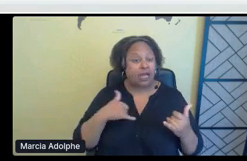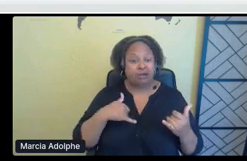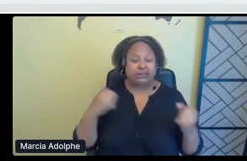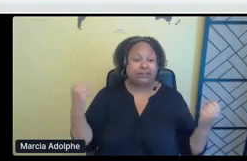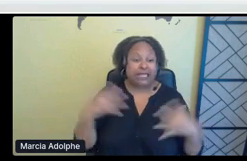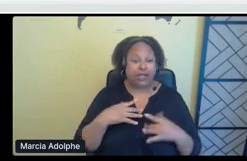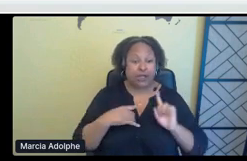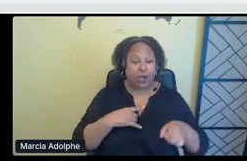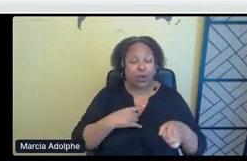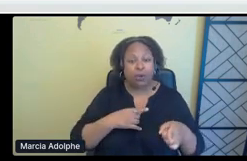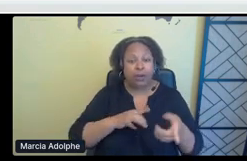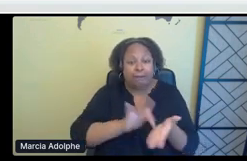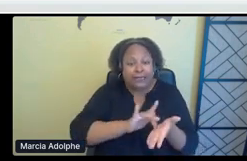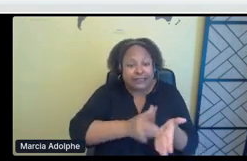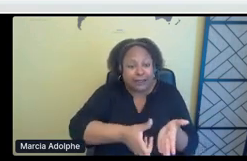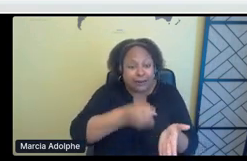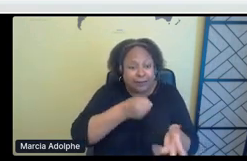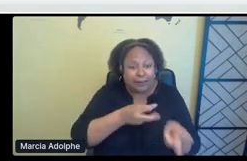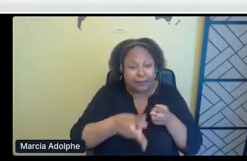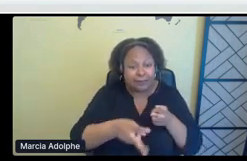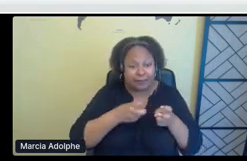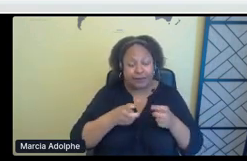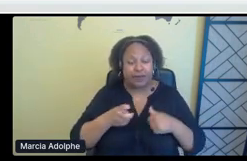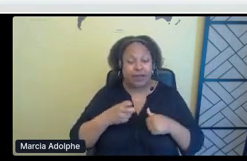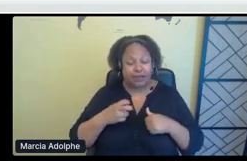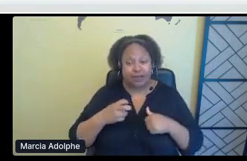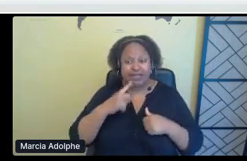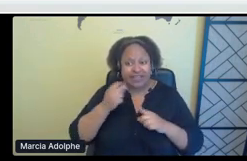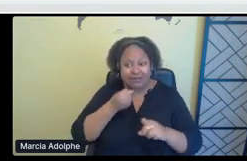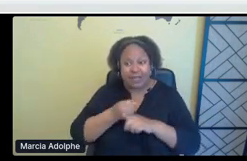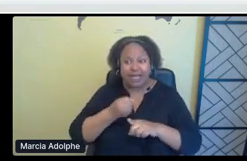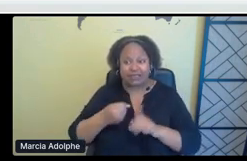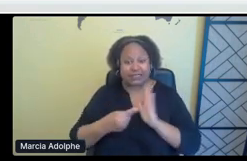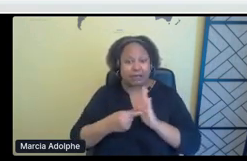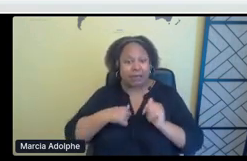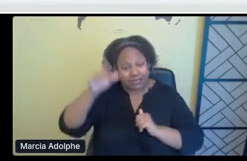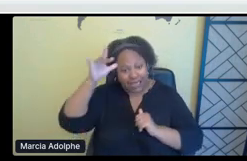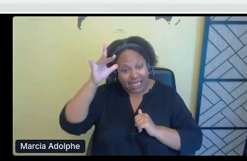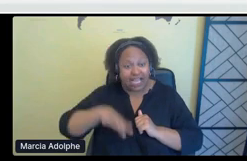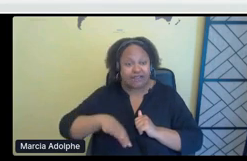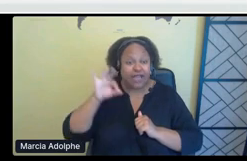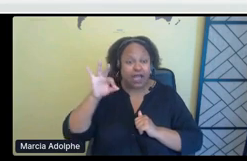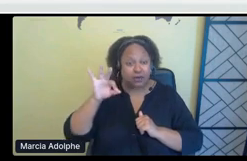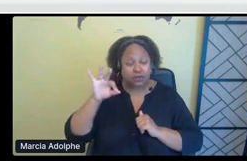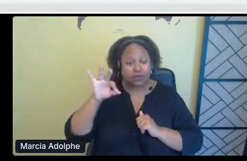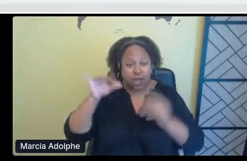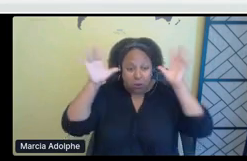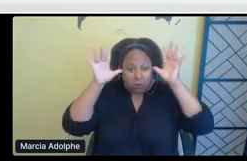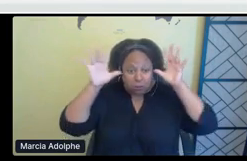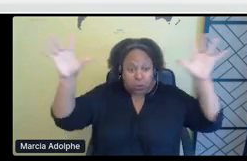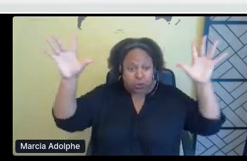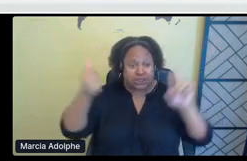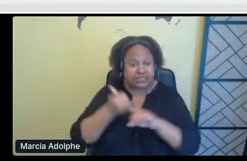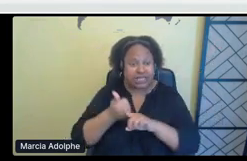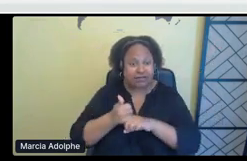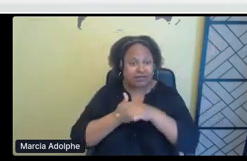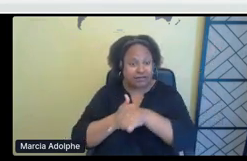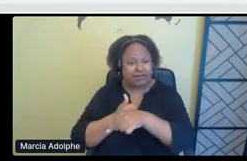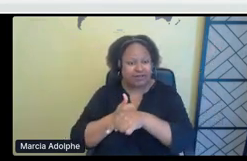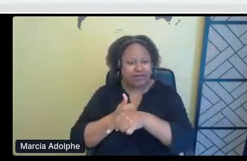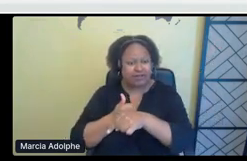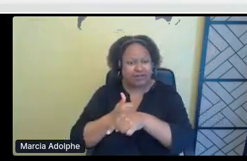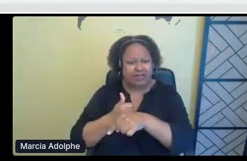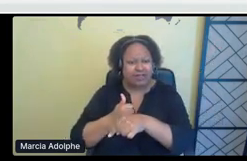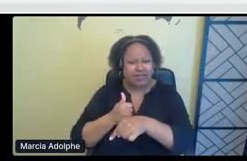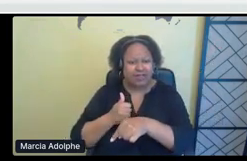even my dad found a moose that had, um, what looked like cancer, yellow meat. Um, so that means he ate vegetation. The moose